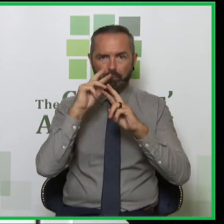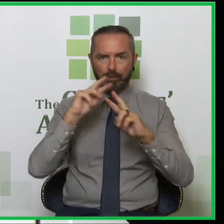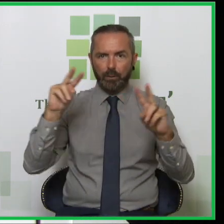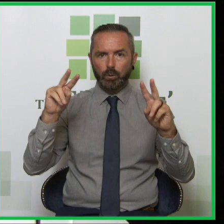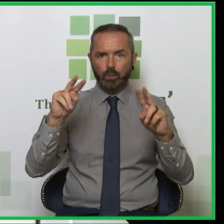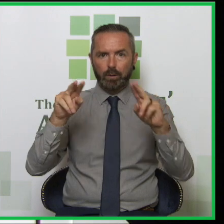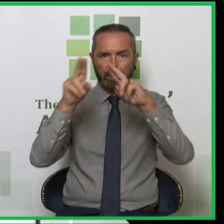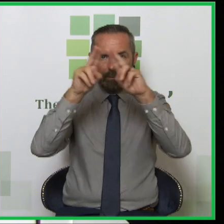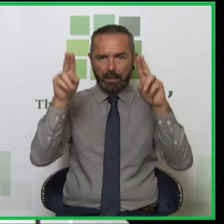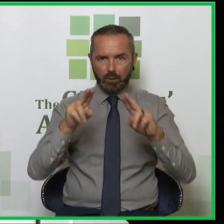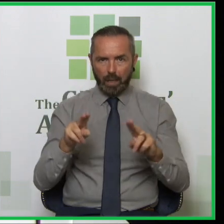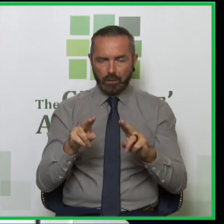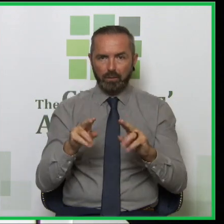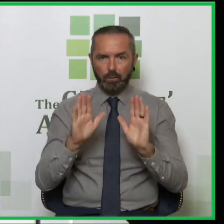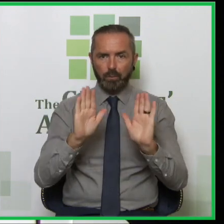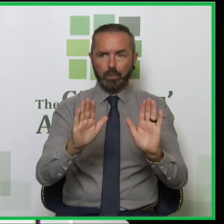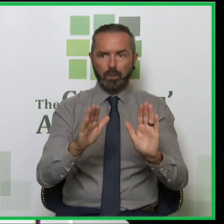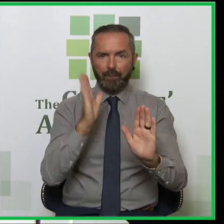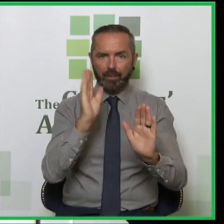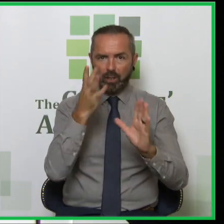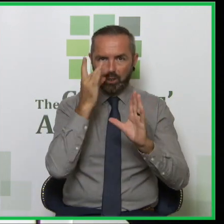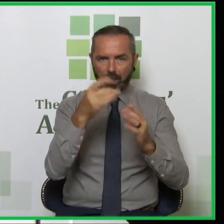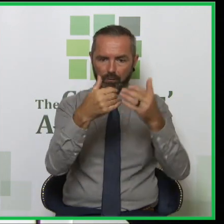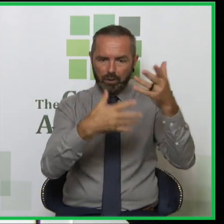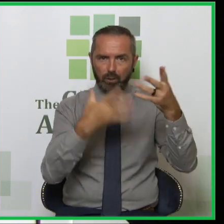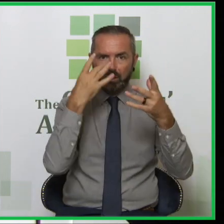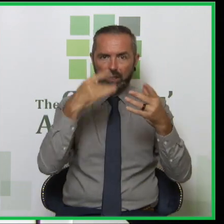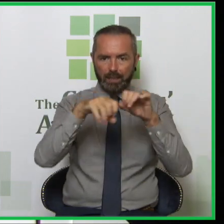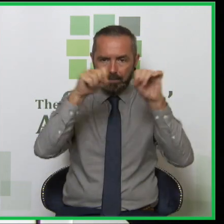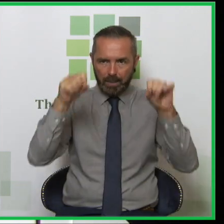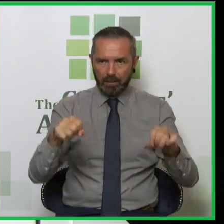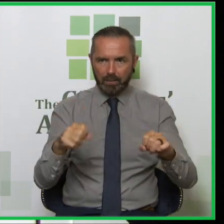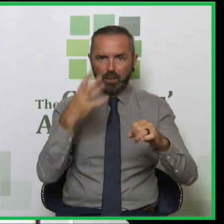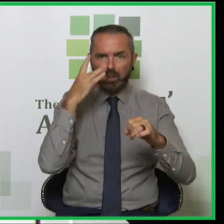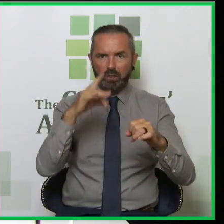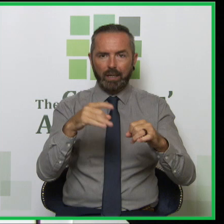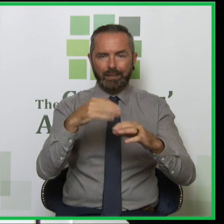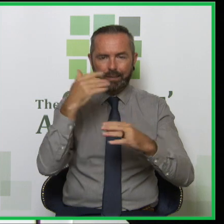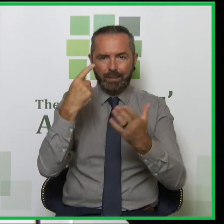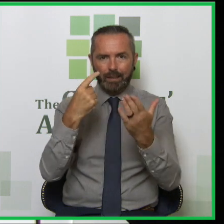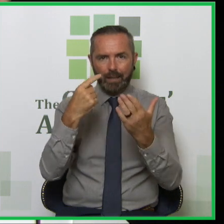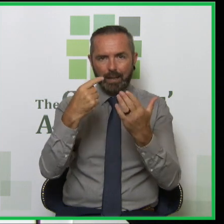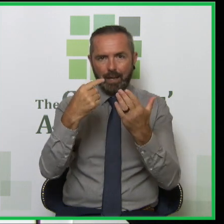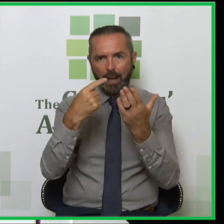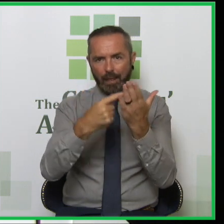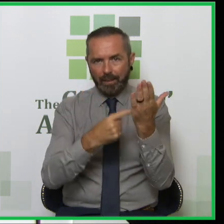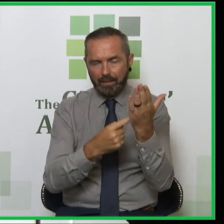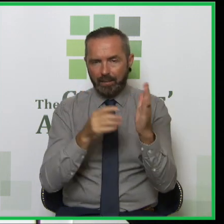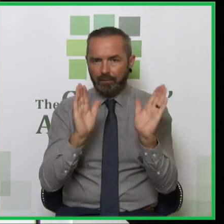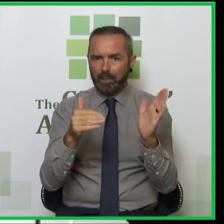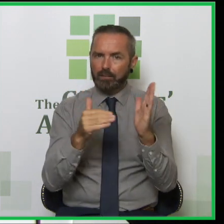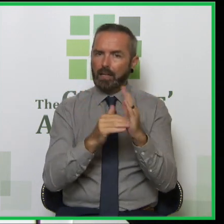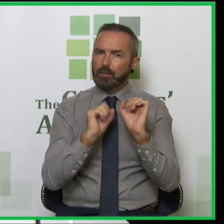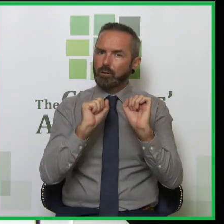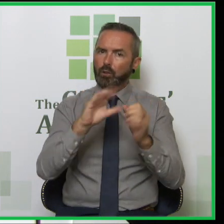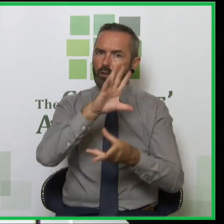internationally. It's been through. They've checked the results. They've checked the methodology. They've checked the ethics. And they've said, yes, Catherine, your conclusions